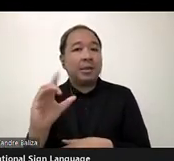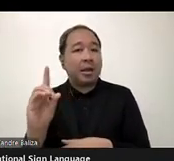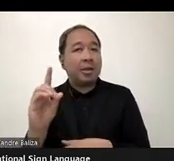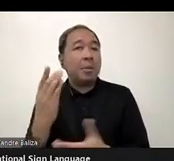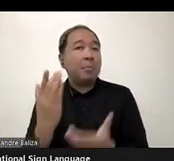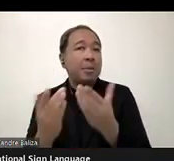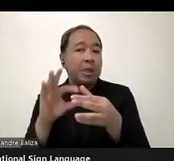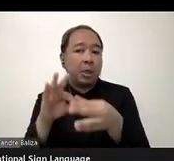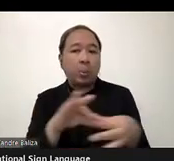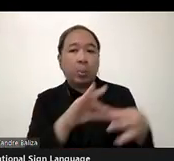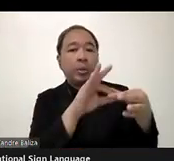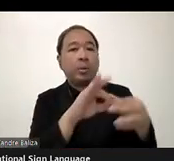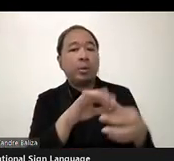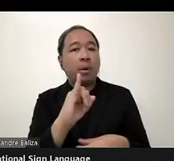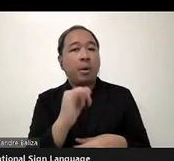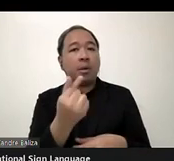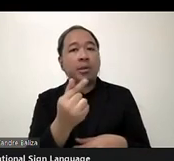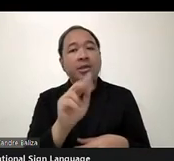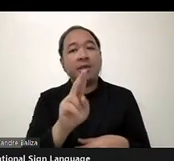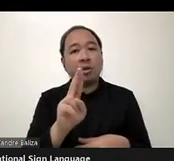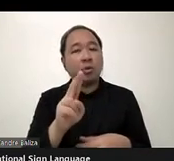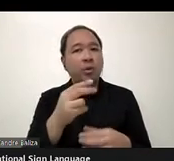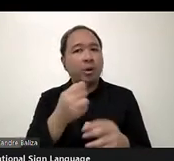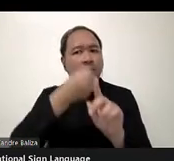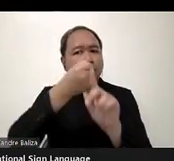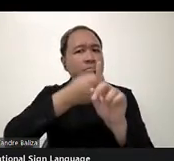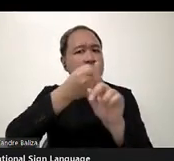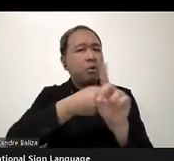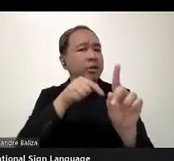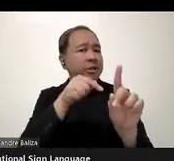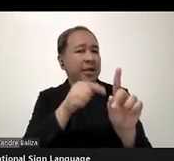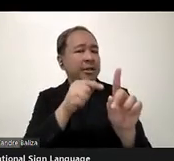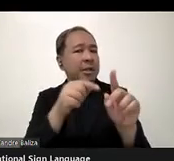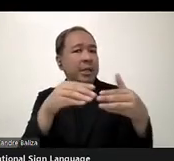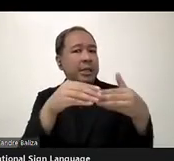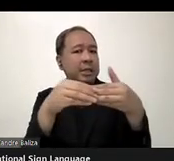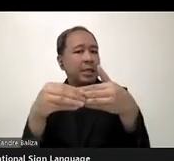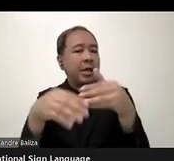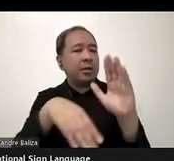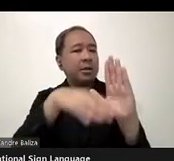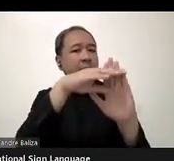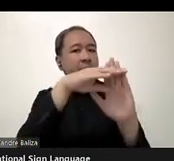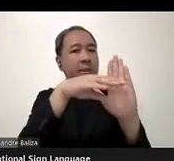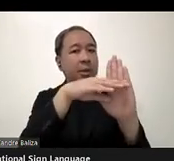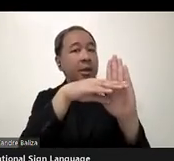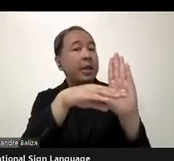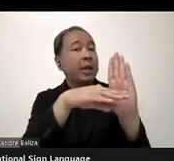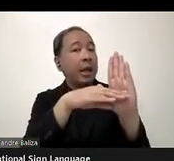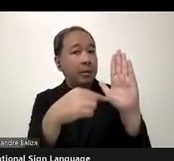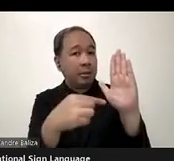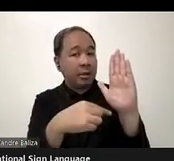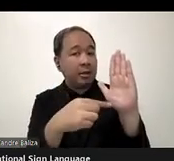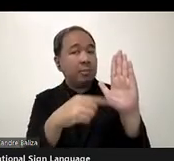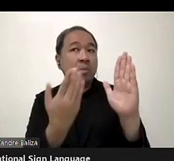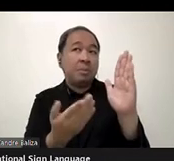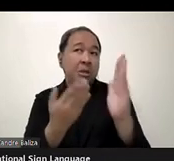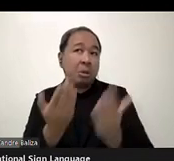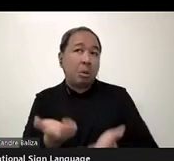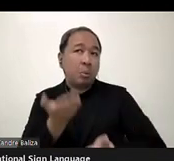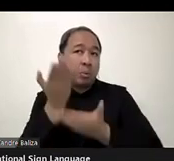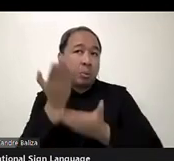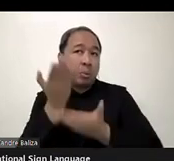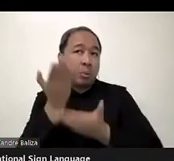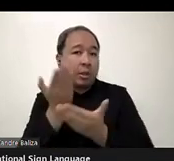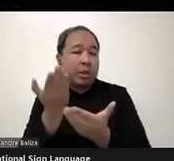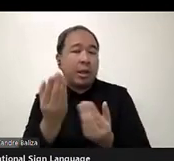to promote that kind of, um, guideline or some kind of recommendation on how to do